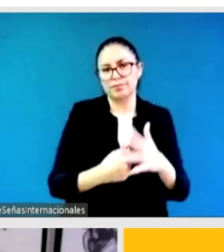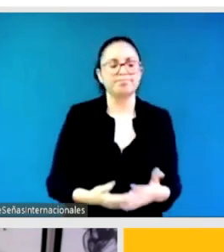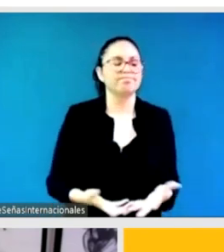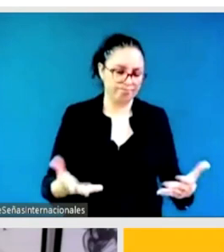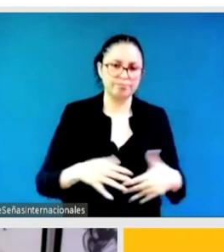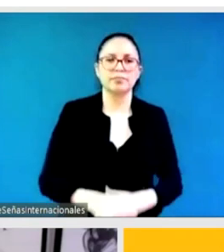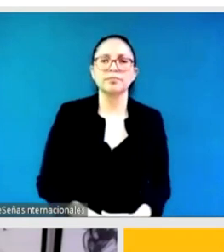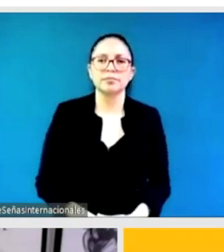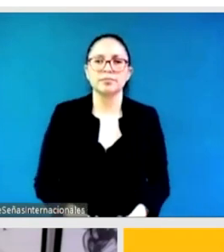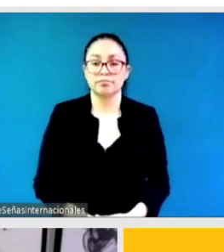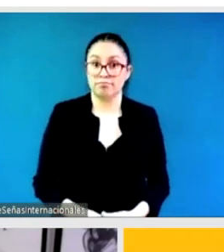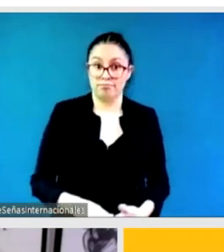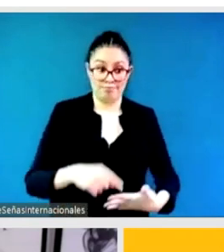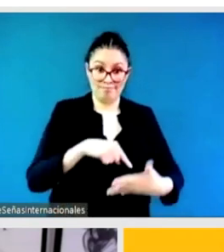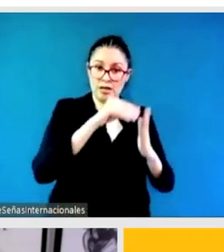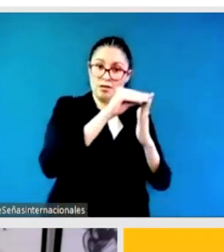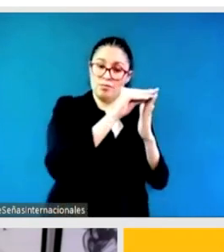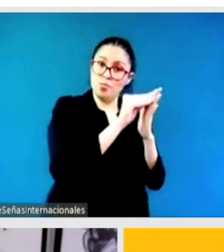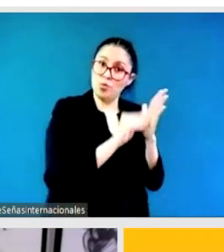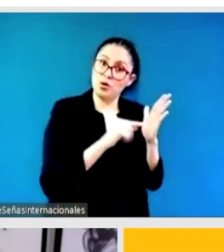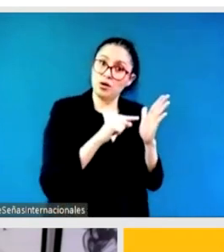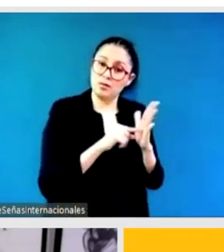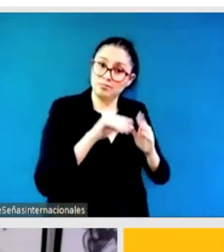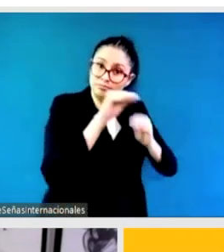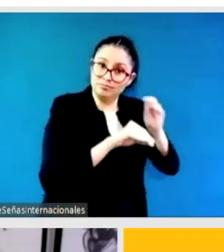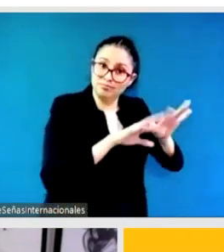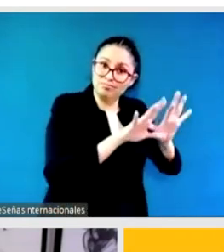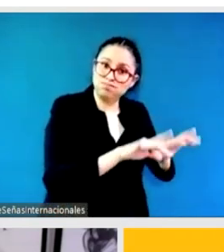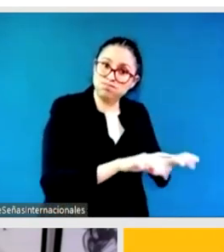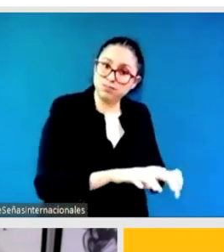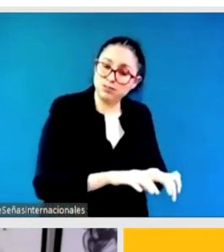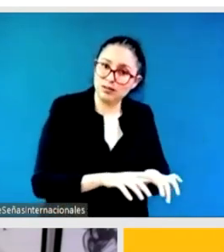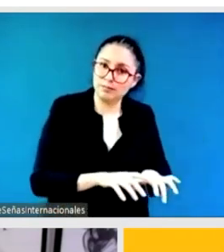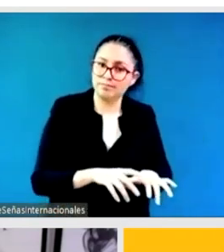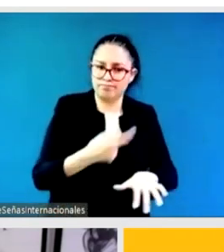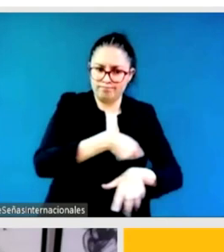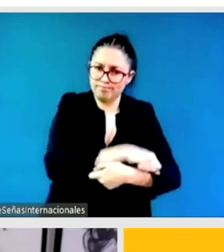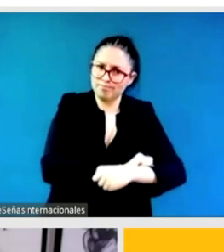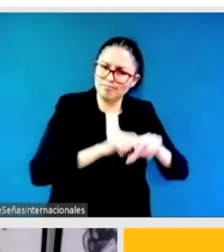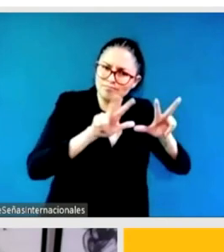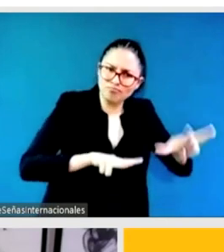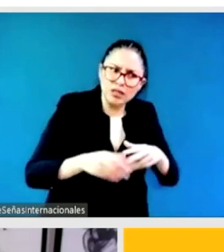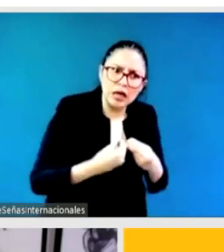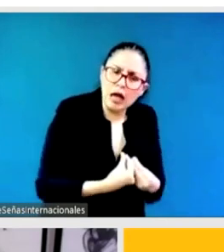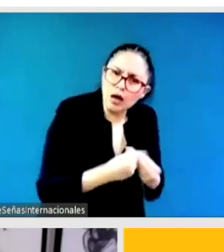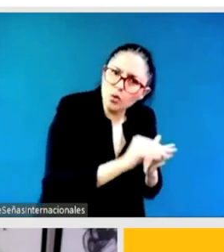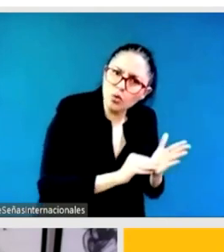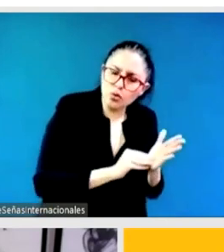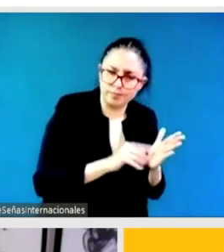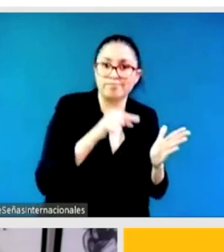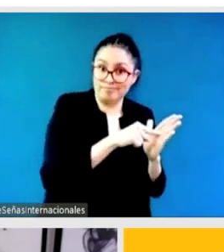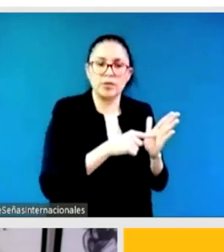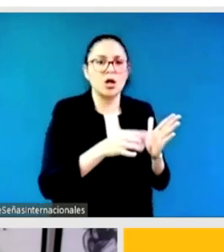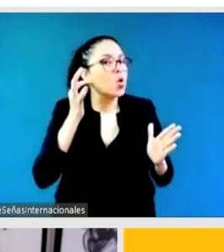forward? So, for this, I'd like to turn to our esteemed colleague from the government of Malawi, and Her